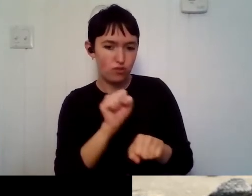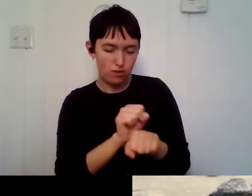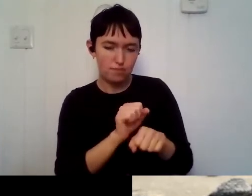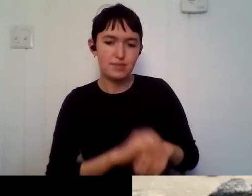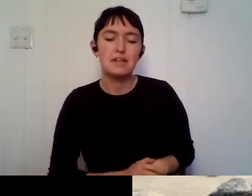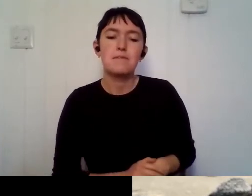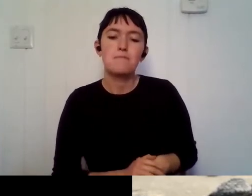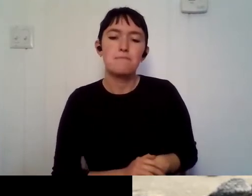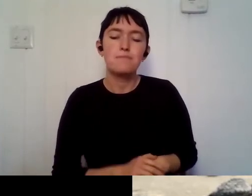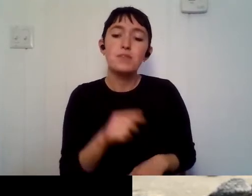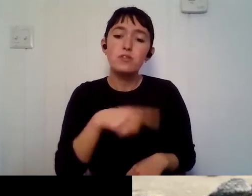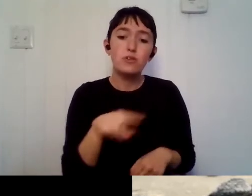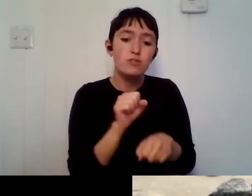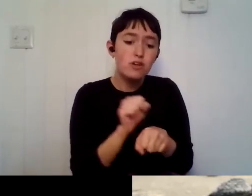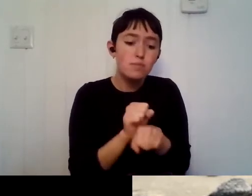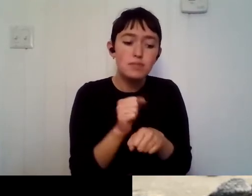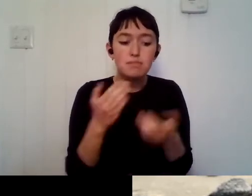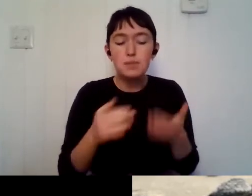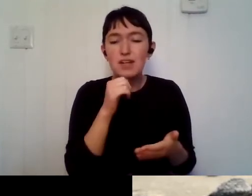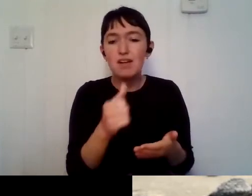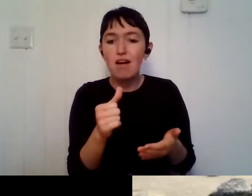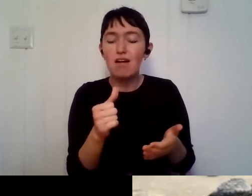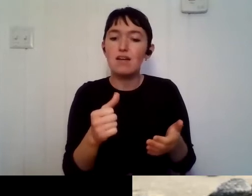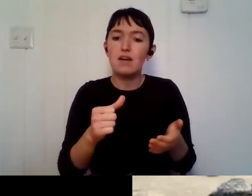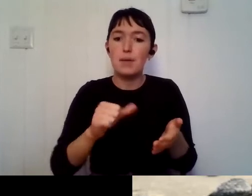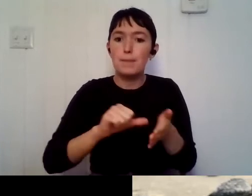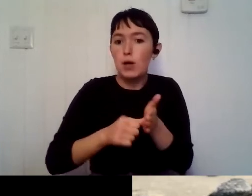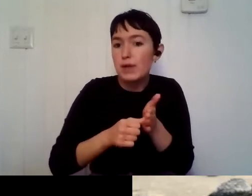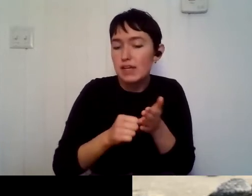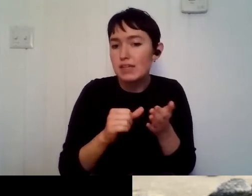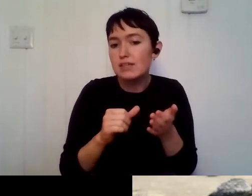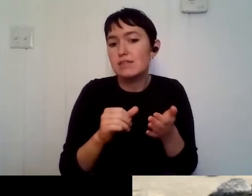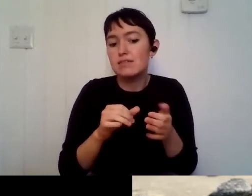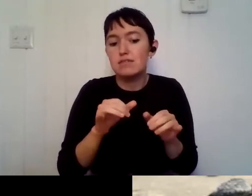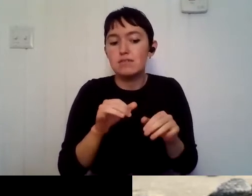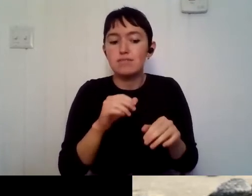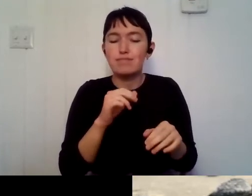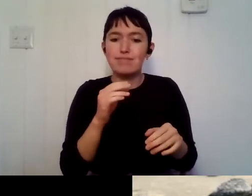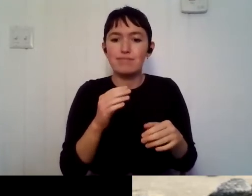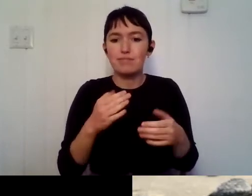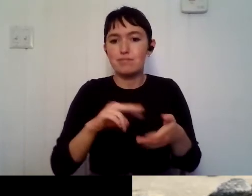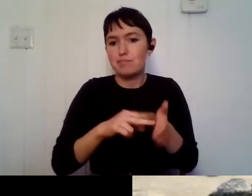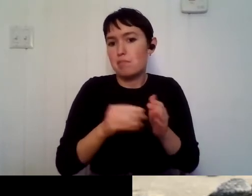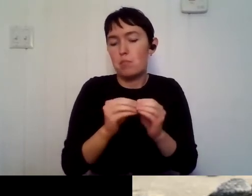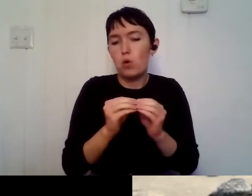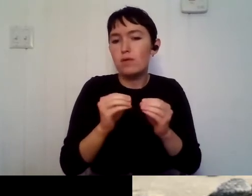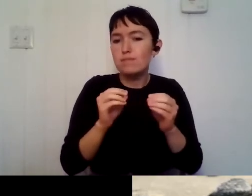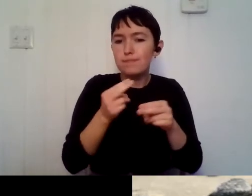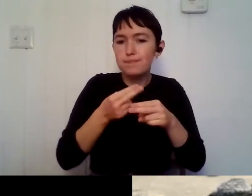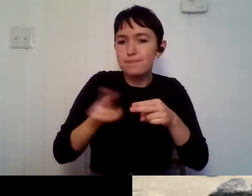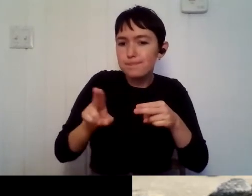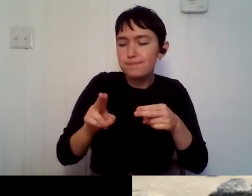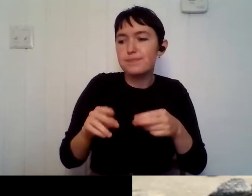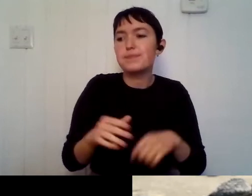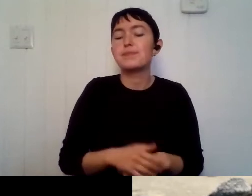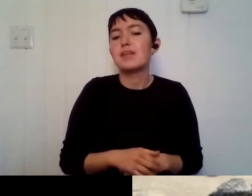might not always be permanent jobs. They're seasonal and turn, which means they're short term. They're not on blown turn. Um, so